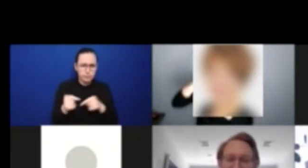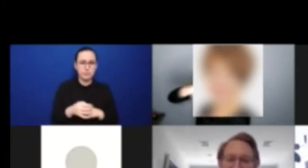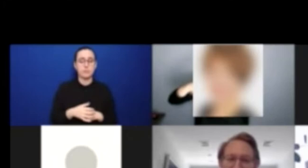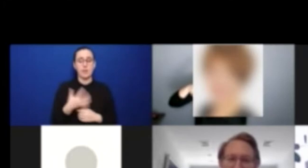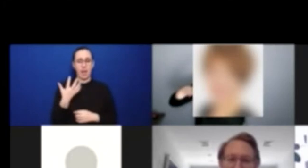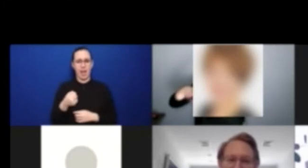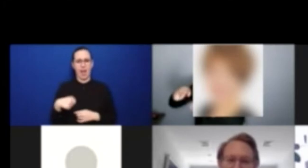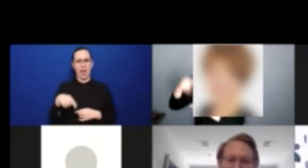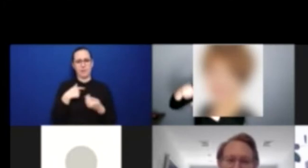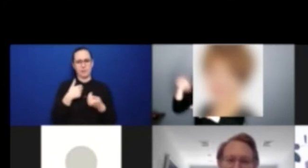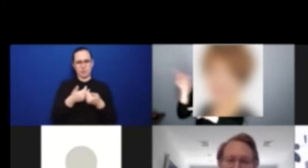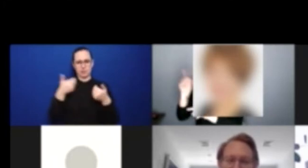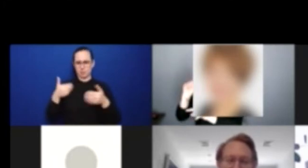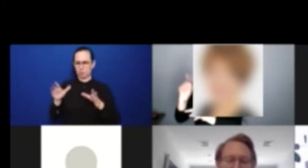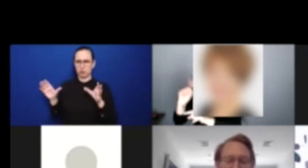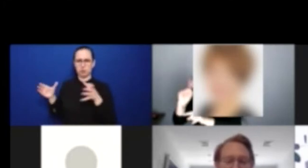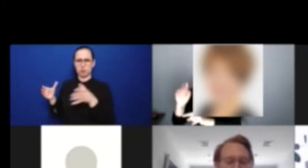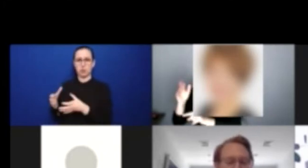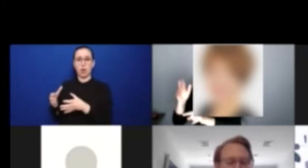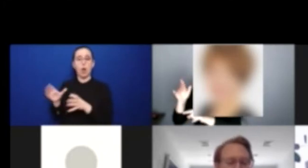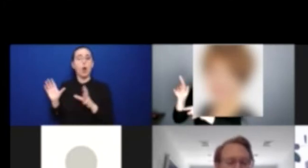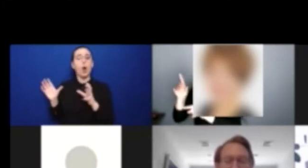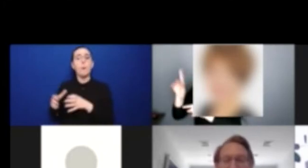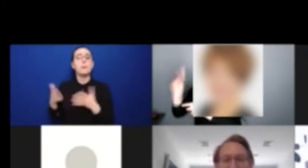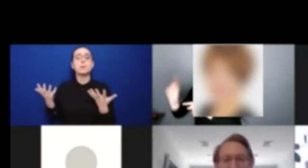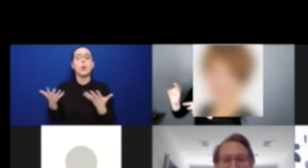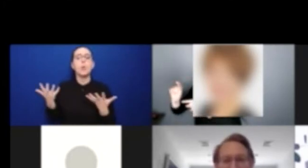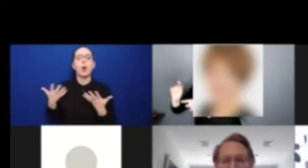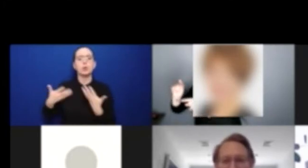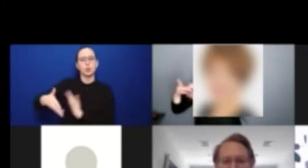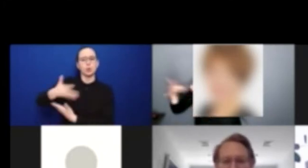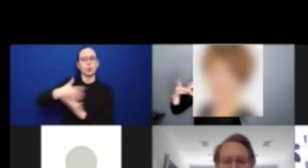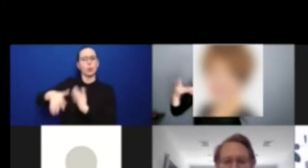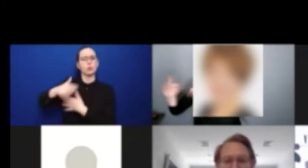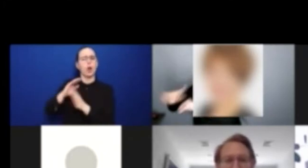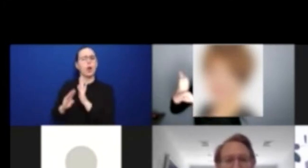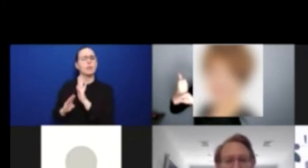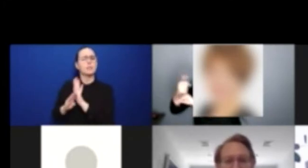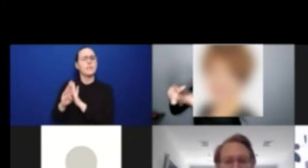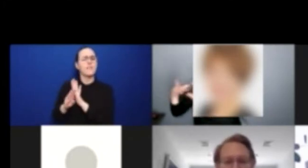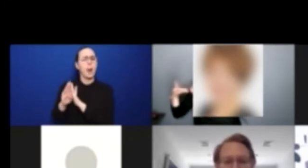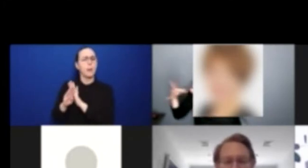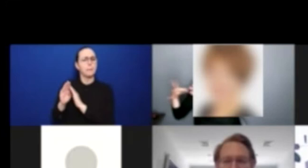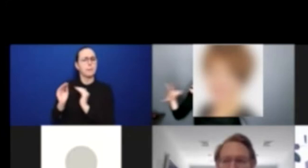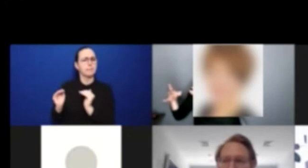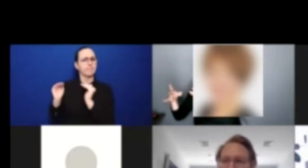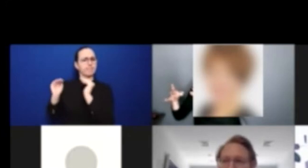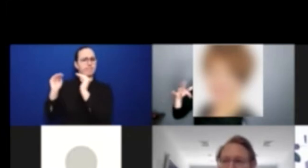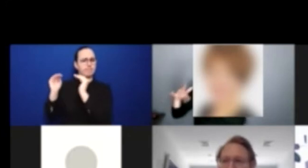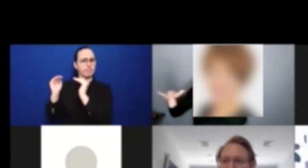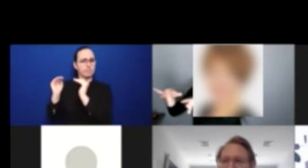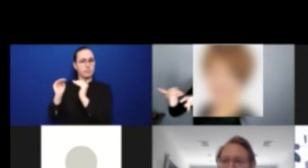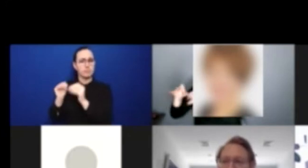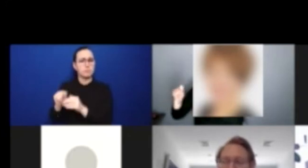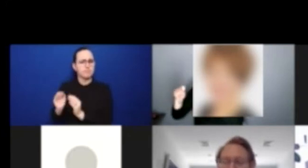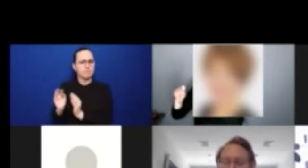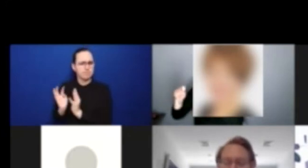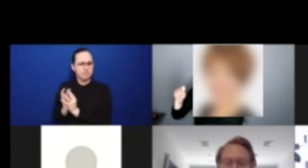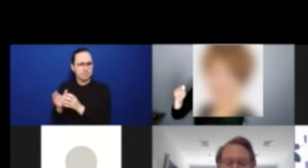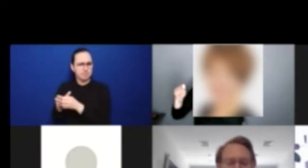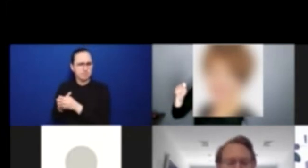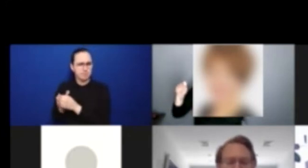disabilities agenda item set, there was barely anyone in the room. No one came. There was no